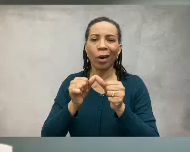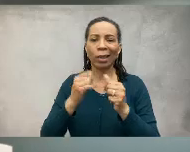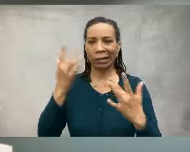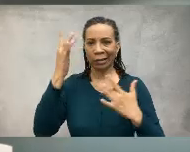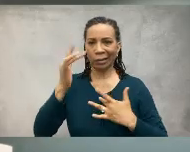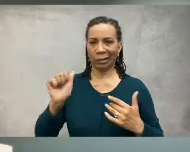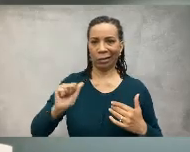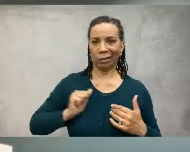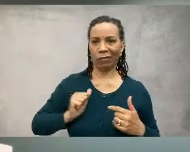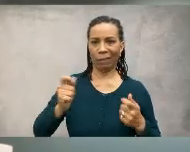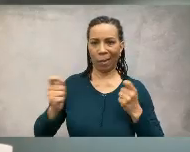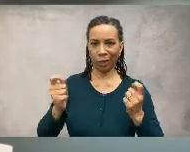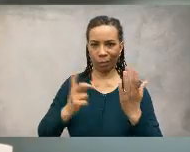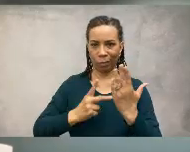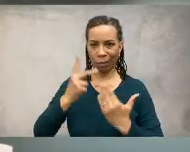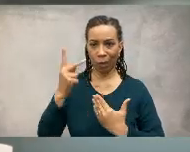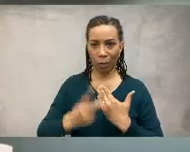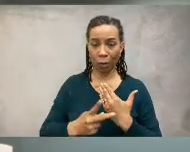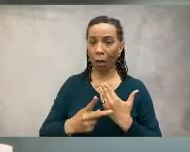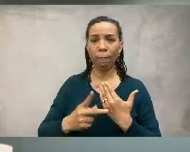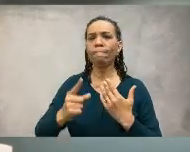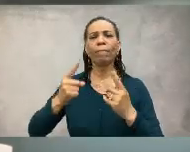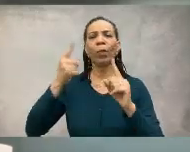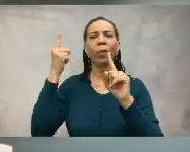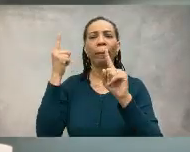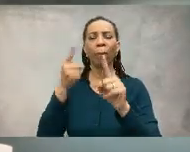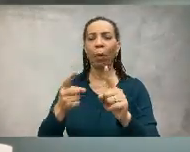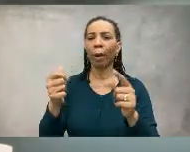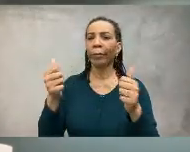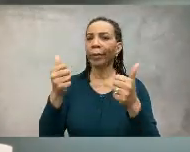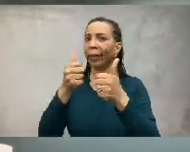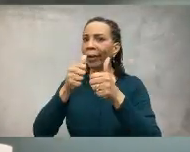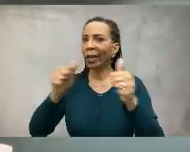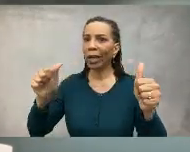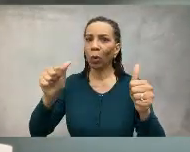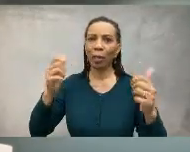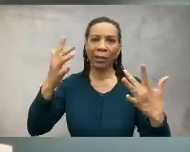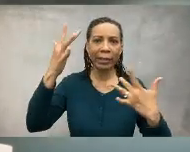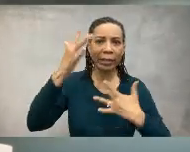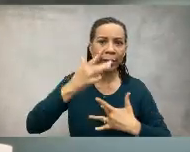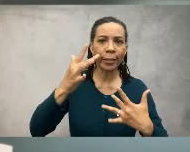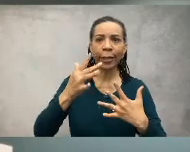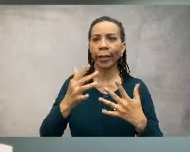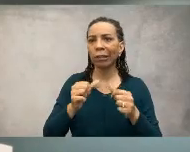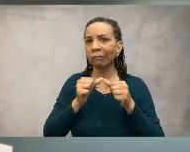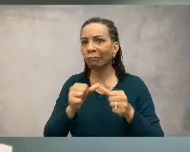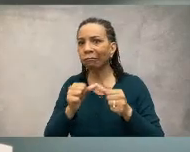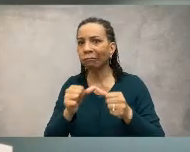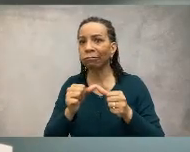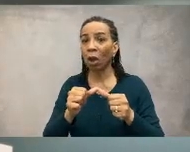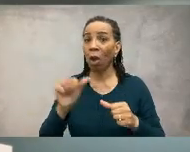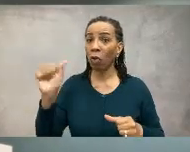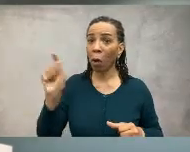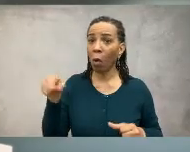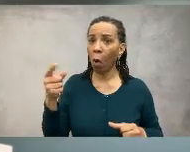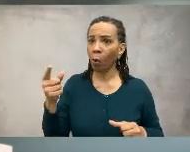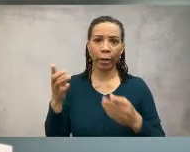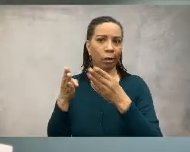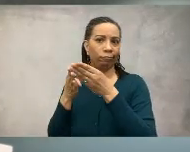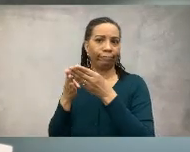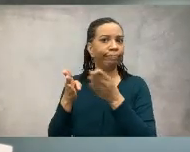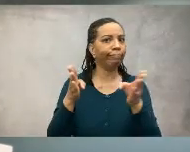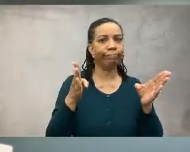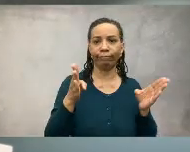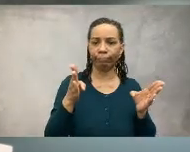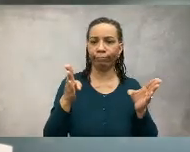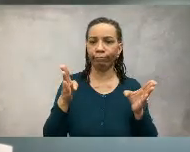chronic disease self-management program this program aims to help anyone with the long-term health issues or chronic pain so